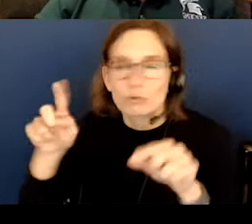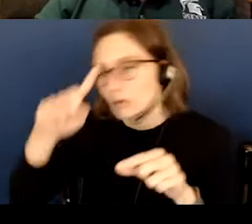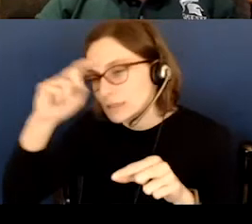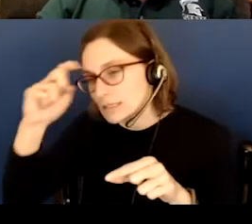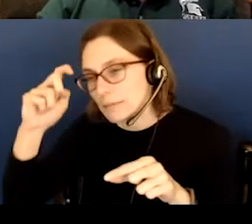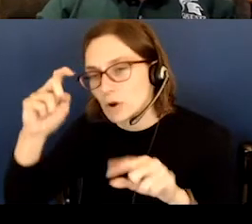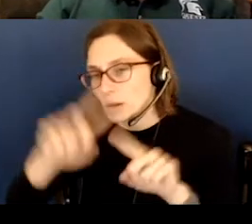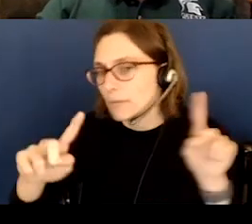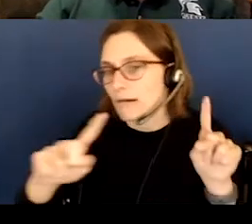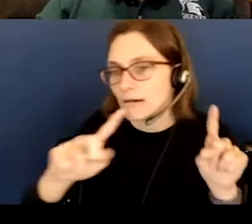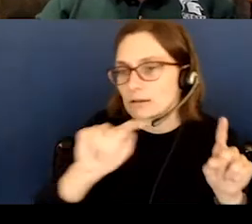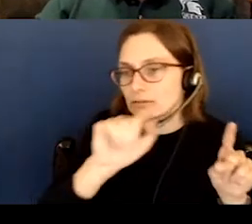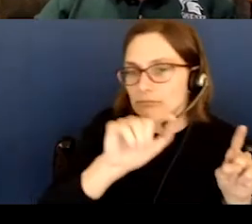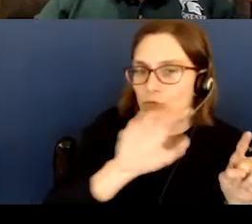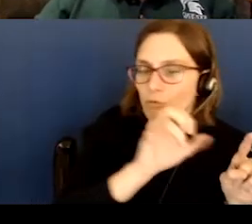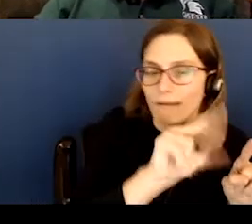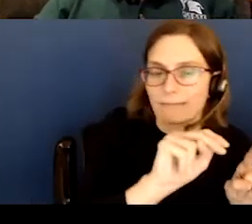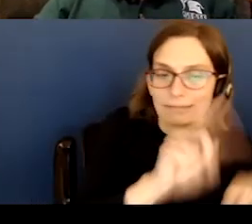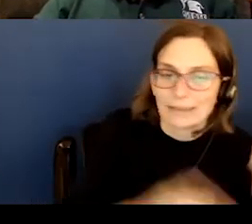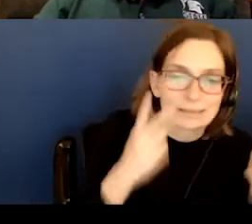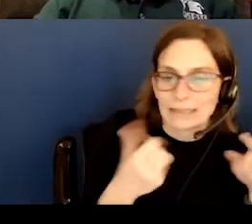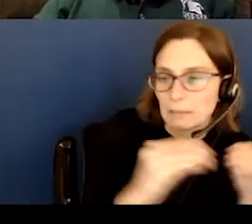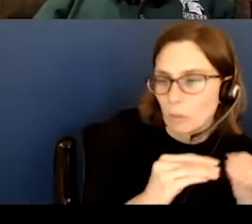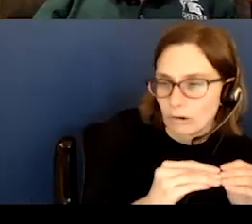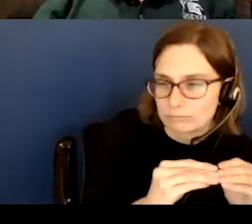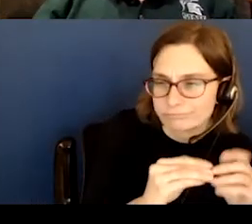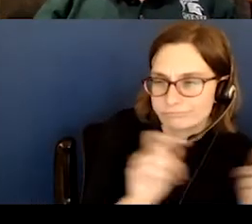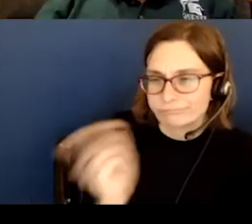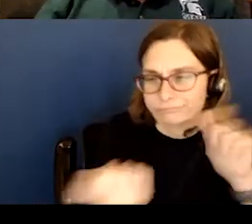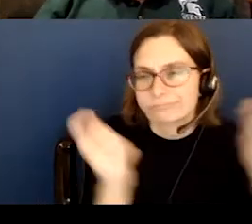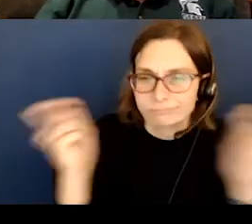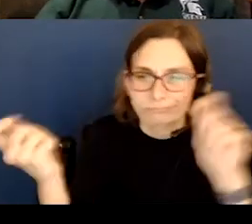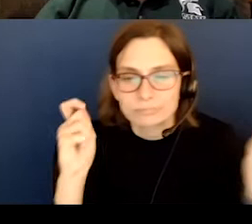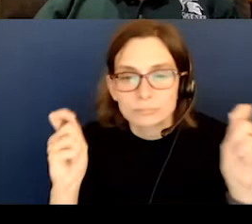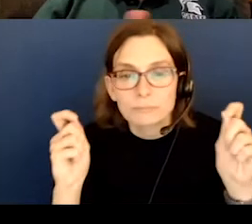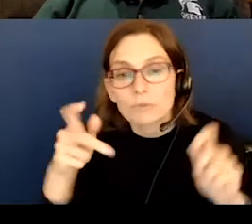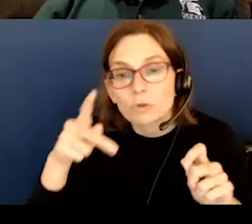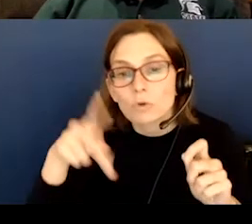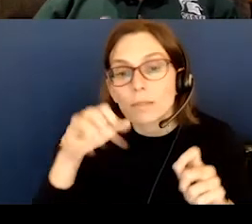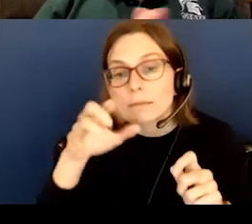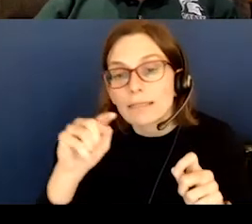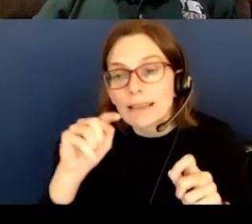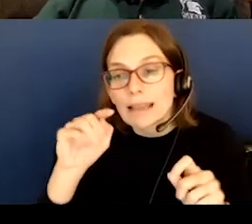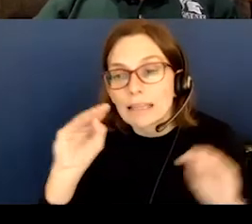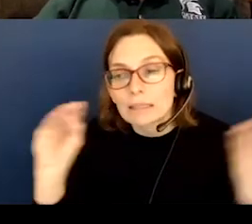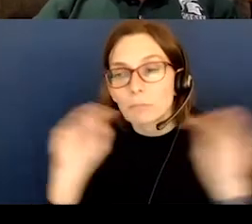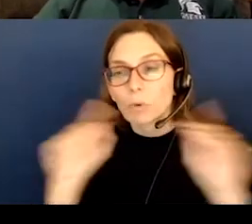stars or constellations like Orion. And the planets move back and forth. Right now, Jupiter and Saturn are both